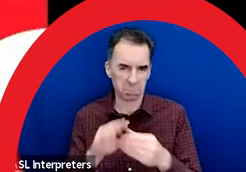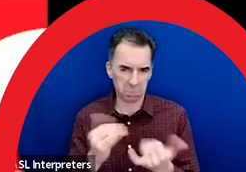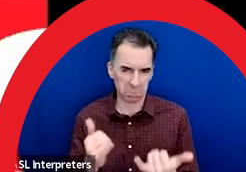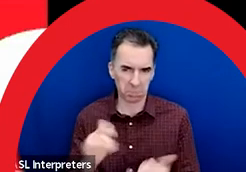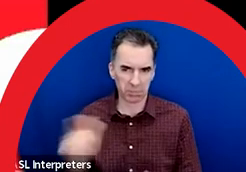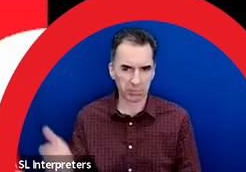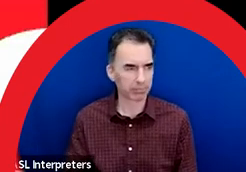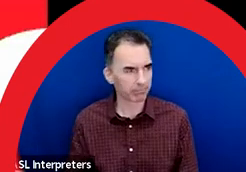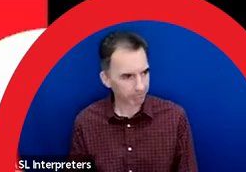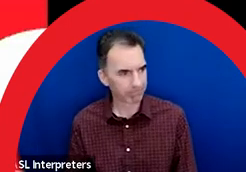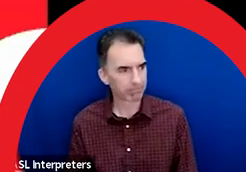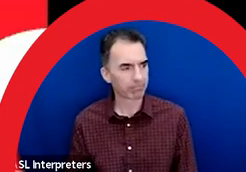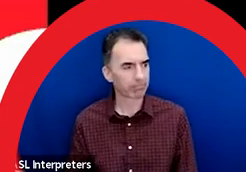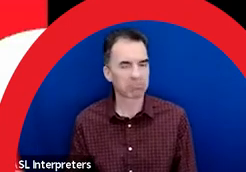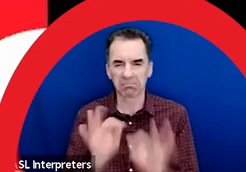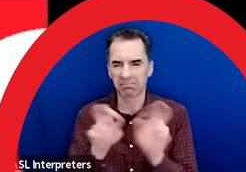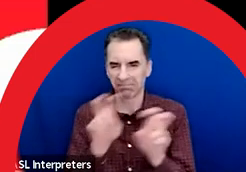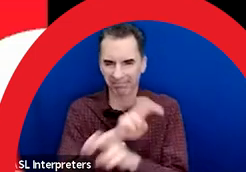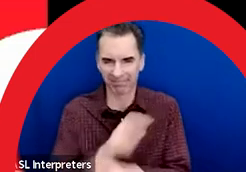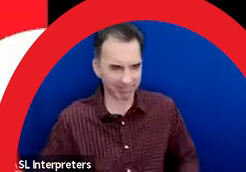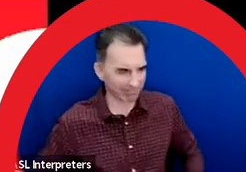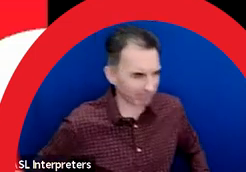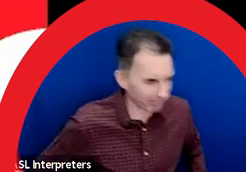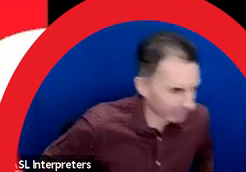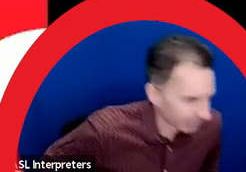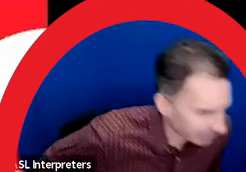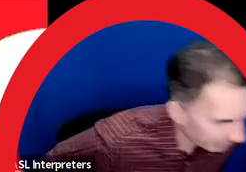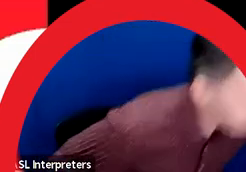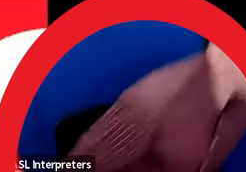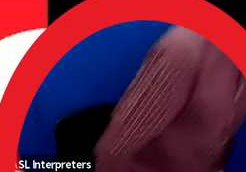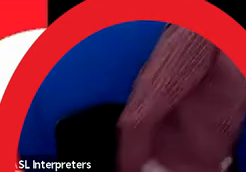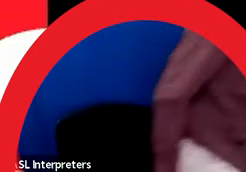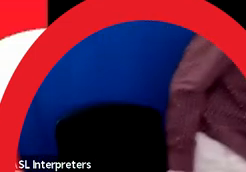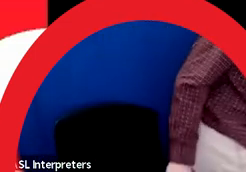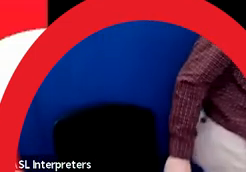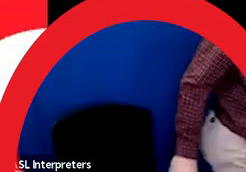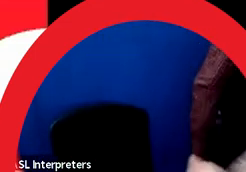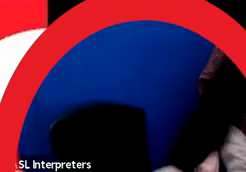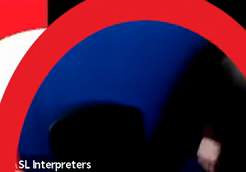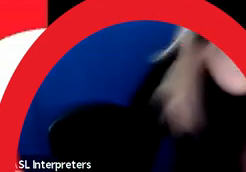Hello everyone. My name is Tony Churchill and I'm a traffic engineer with the city of Calgary.